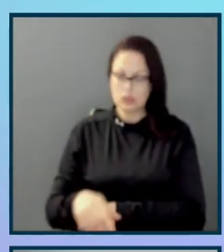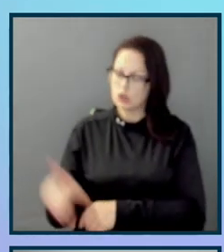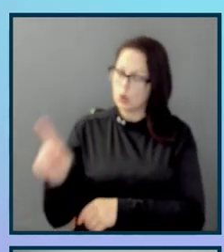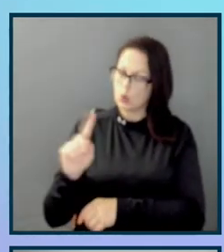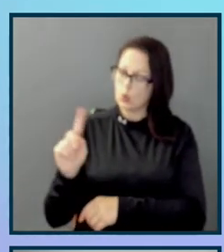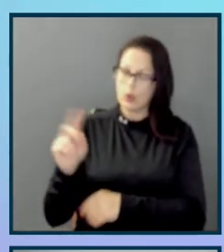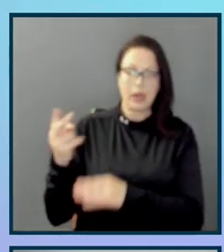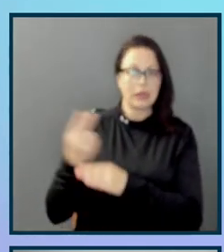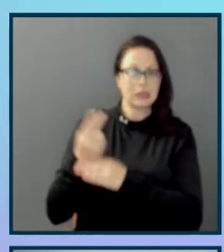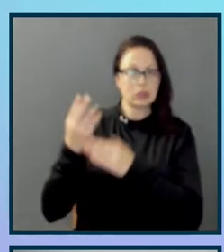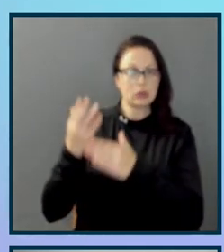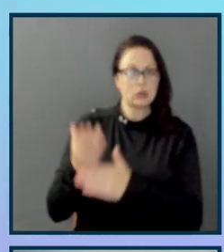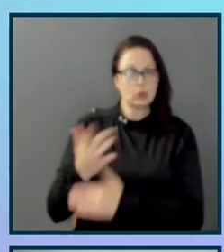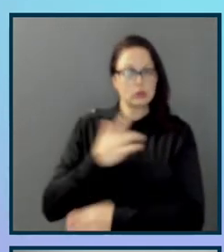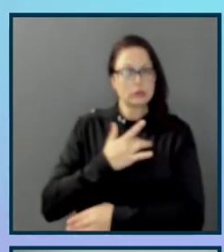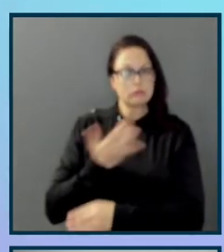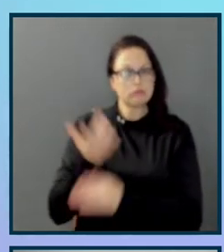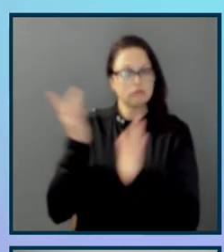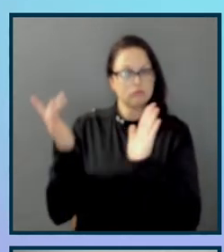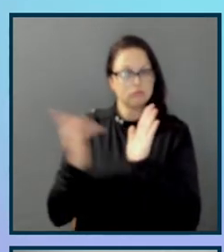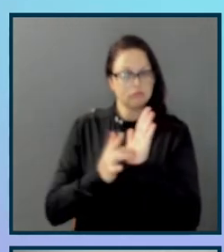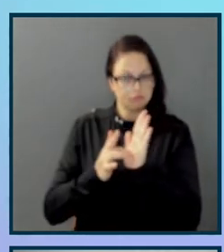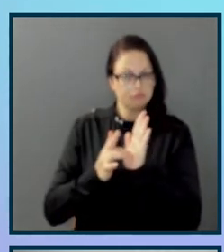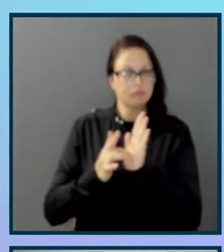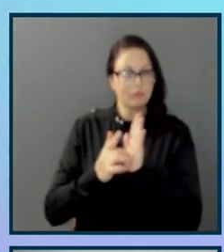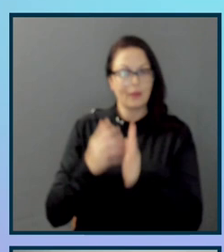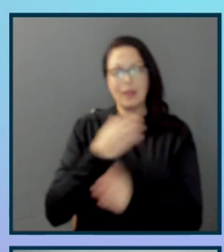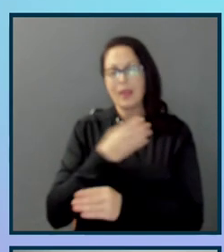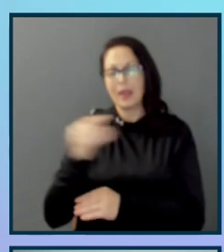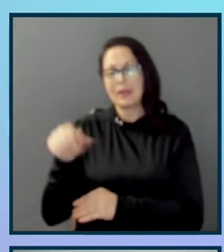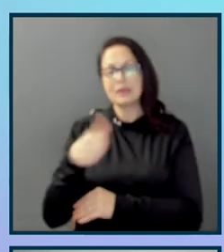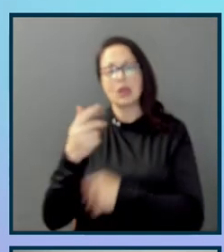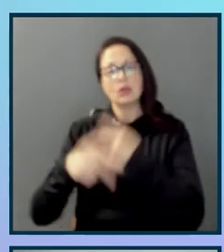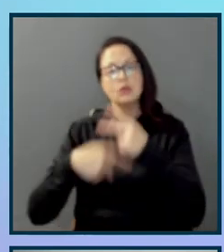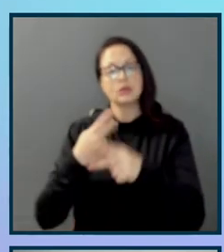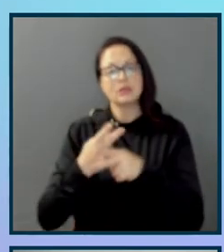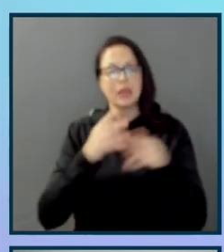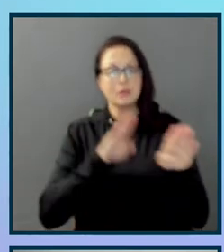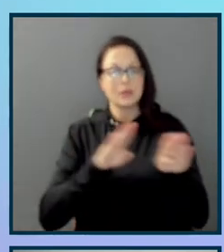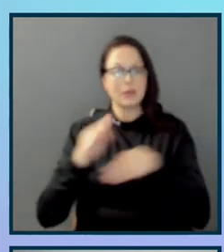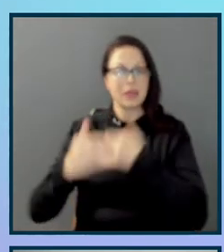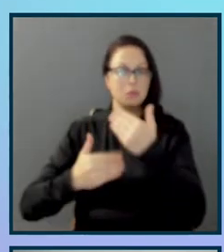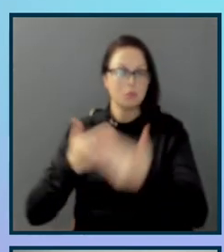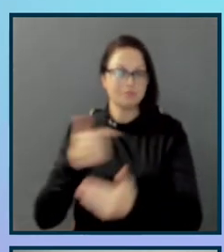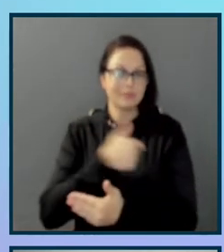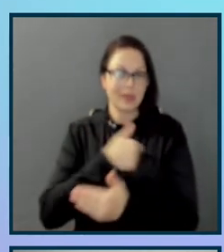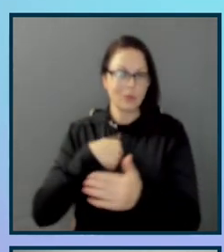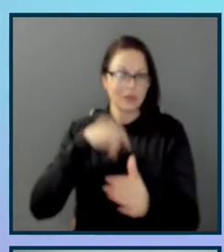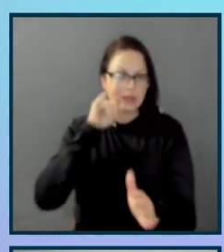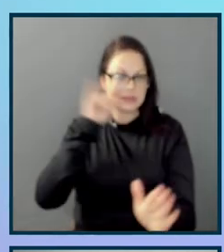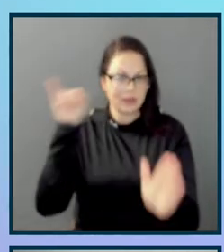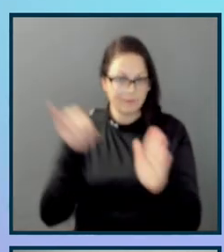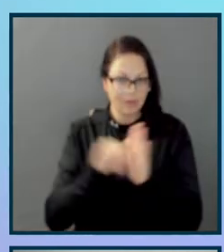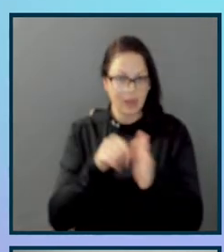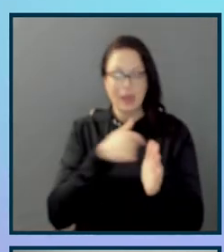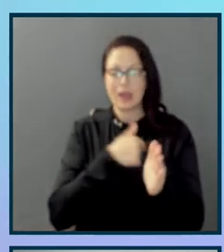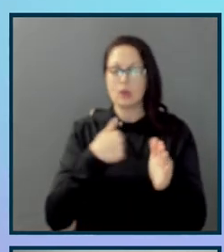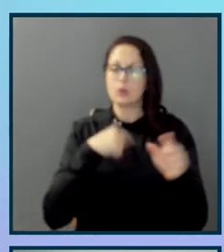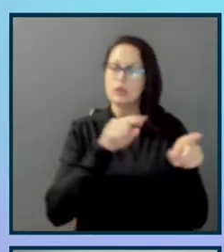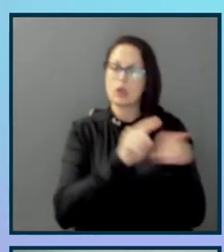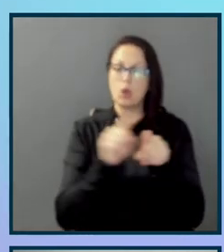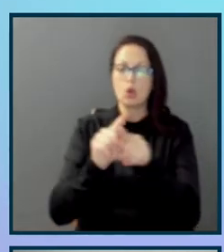click instead of what we had thought would be the success case and other kinds of behavior patterns that we identify. And we also provide